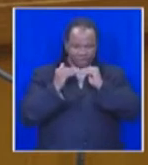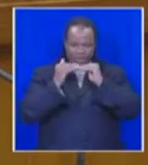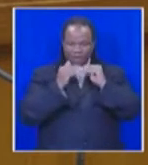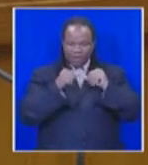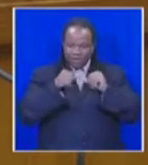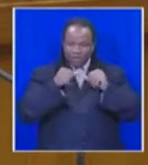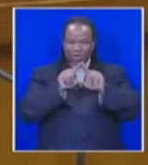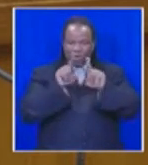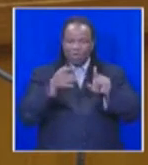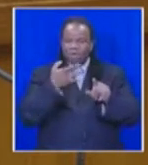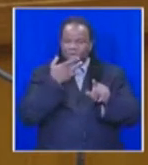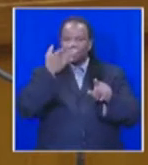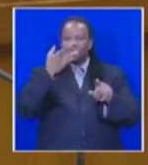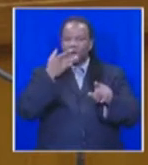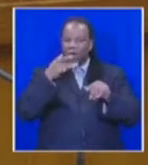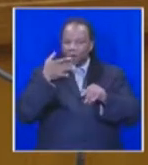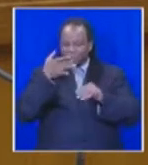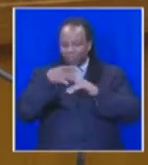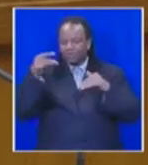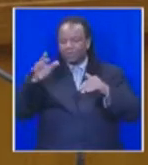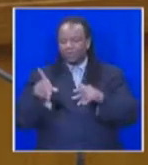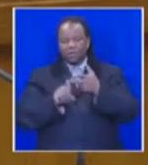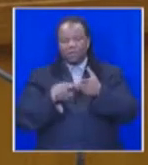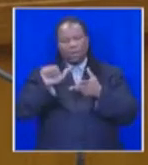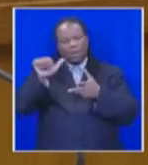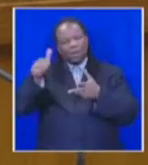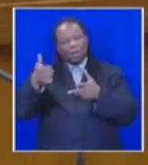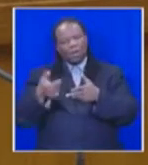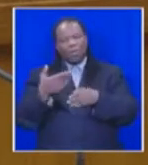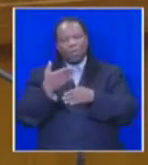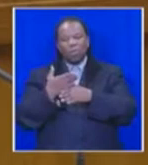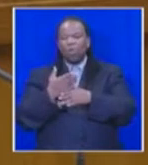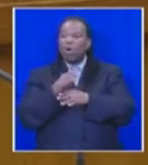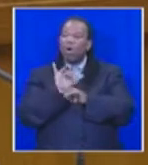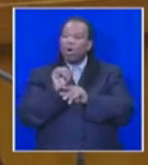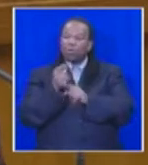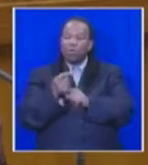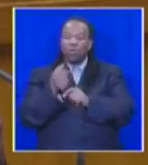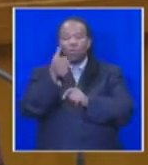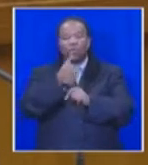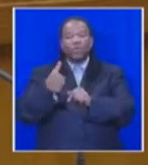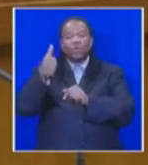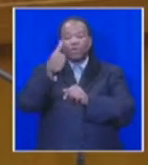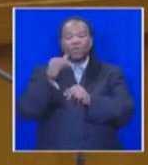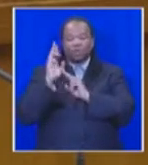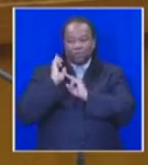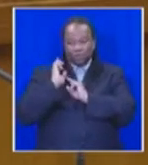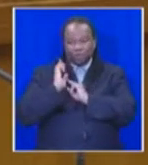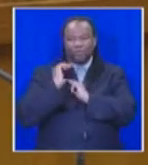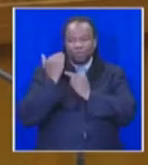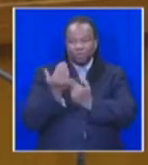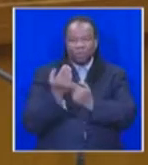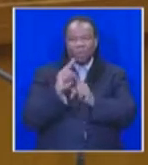favor or prejudice. And four, to reaffirm the responsibility of the presiding officers to apply the rules